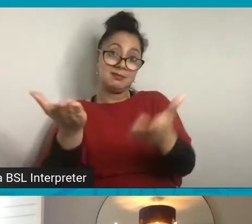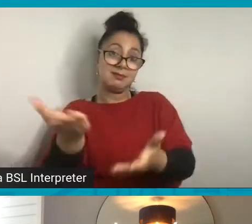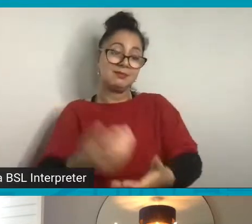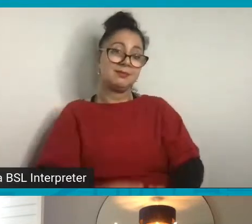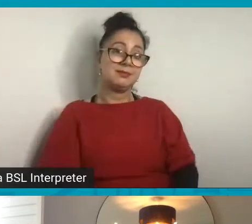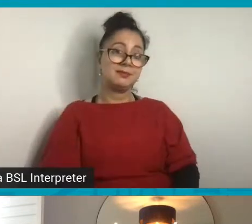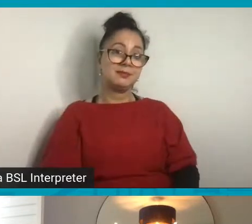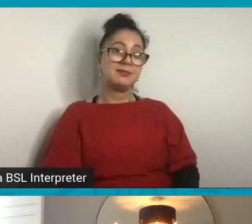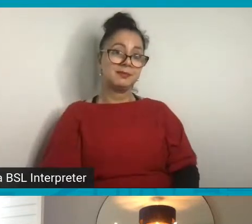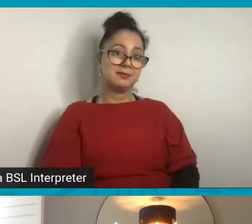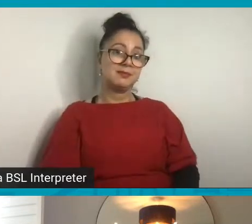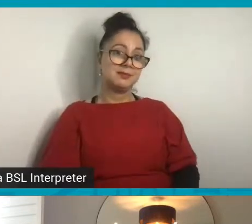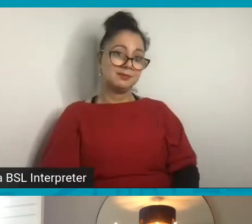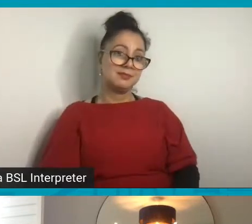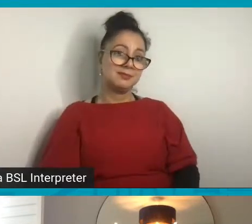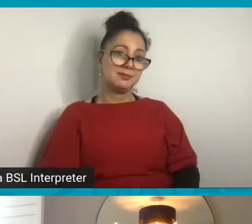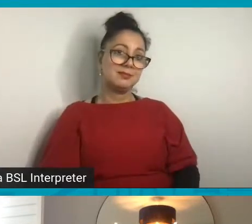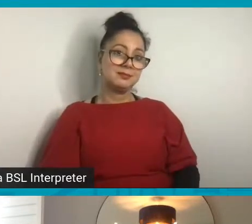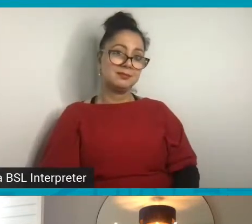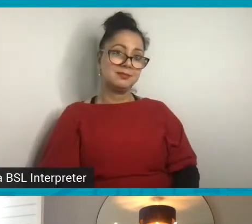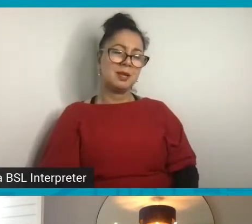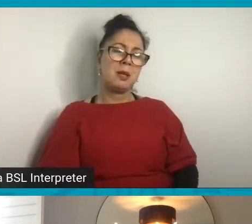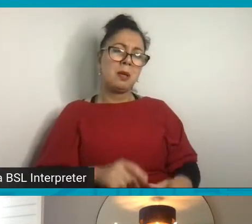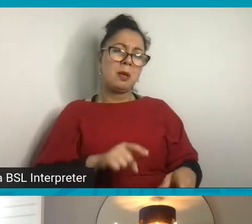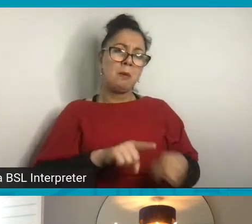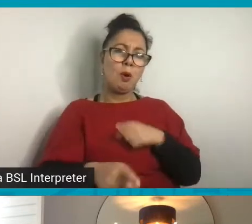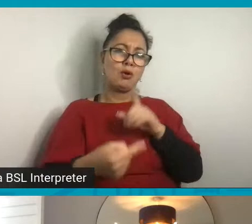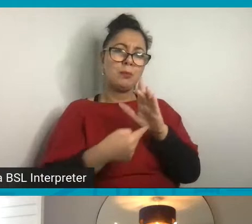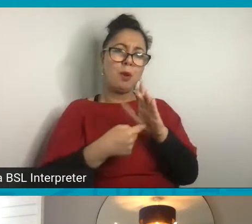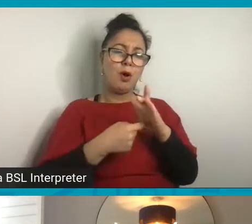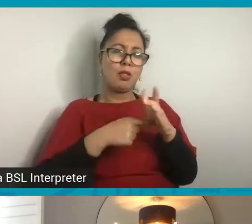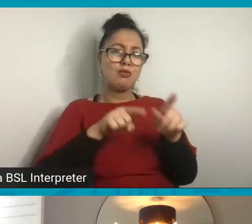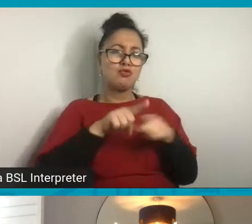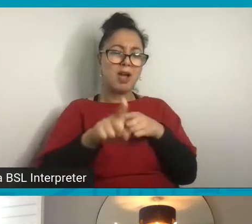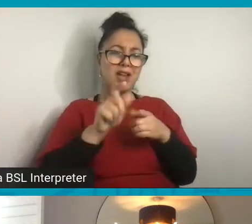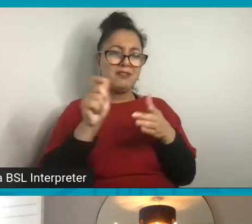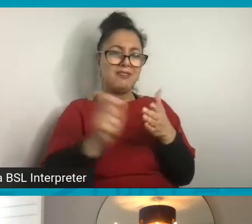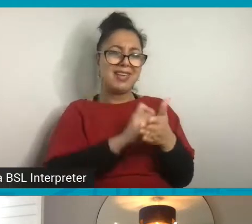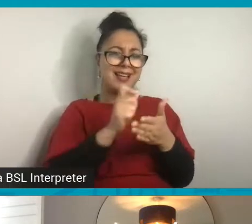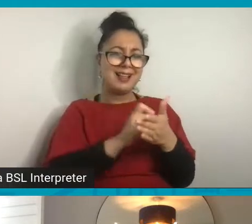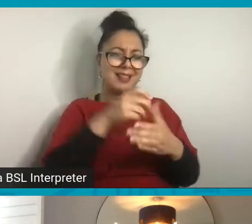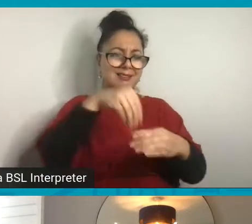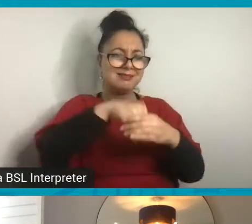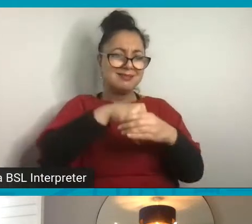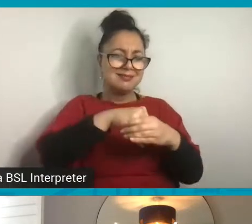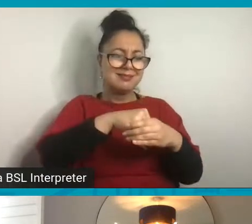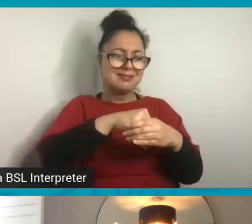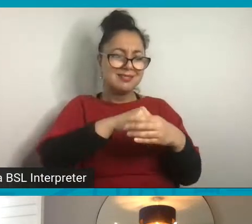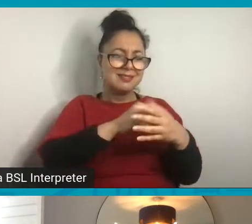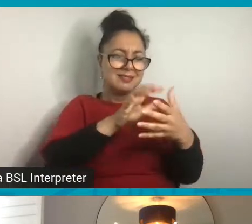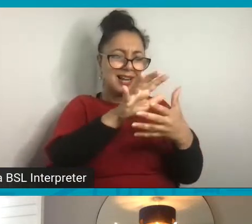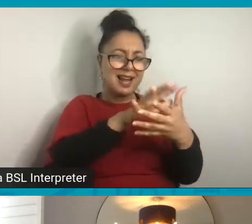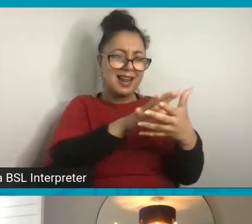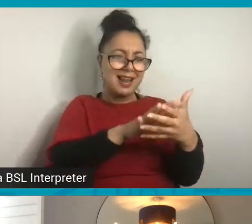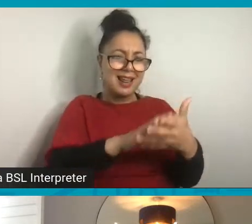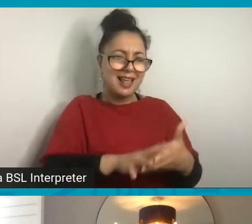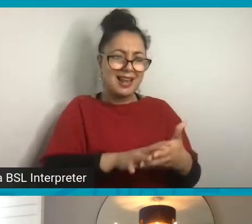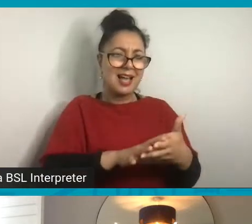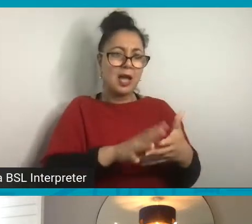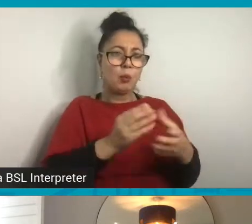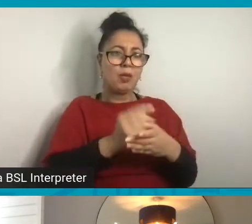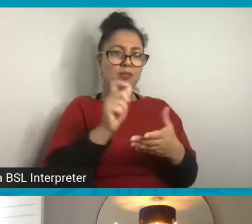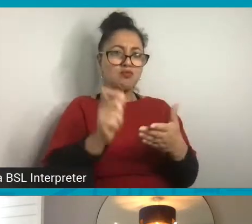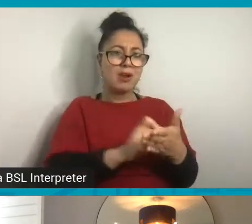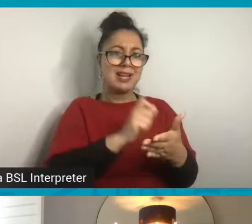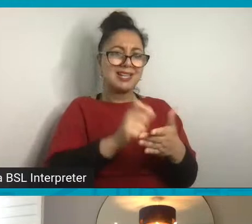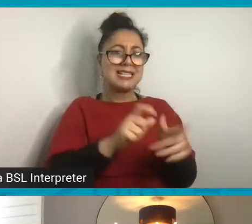But the main thing is to try and fill up your space, your page with your writing, just as you did